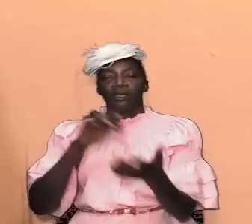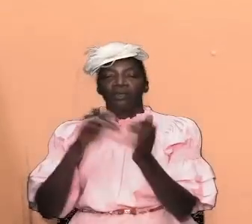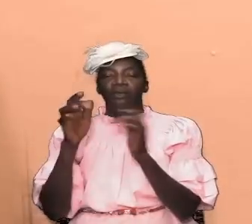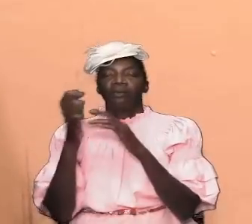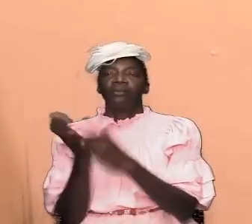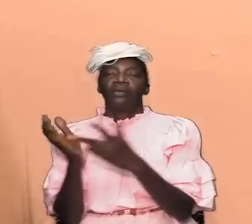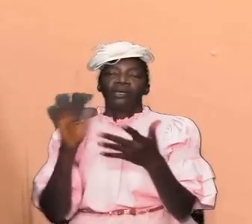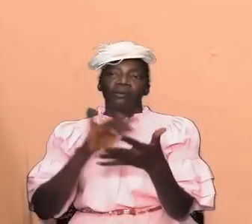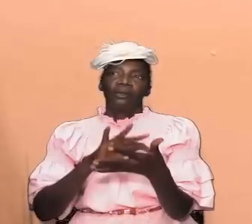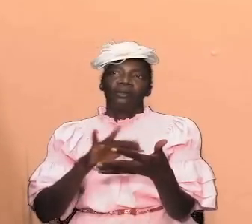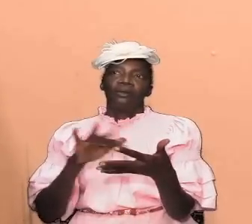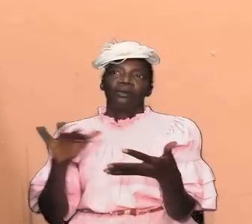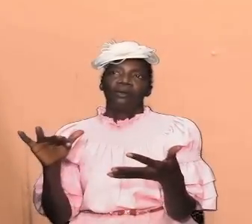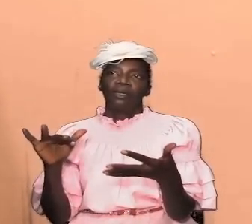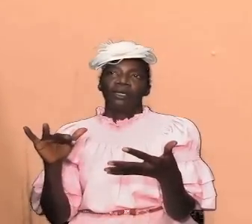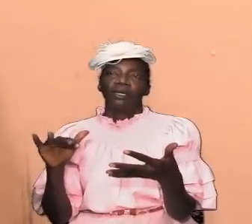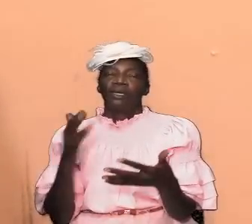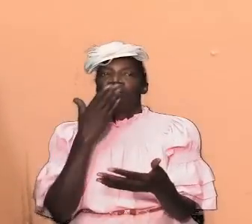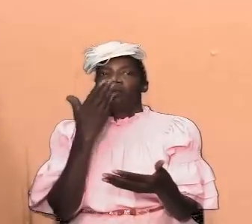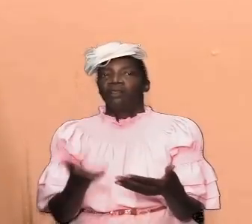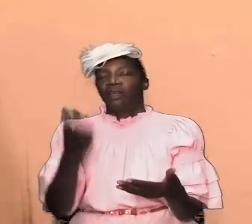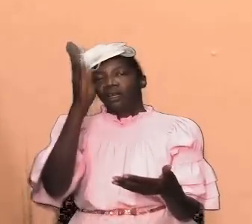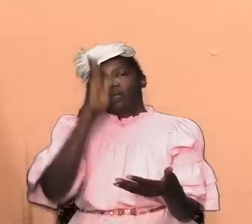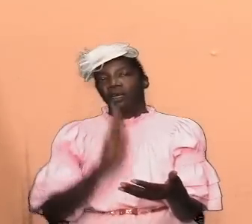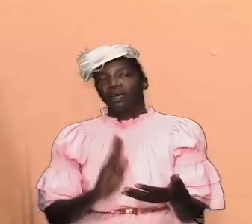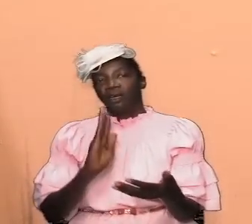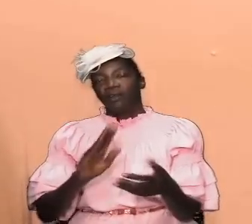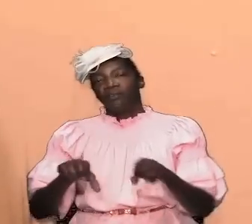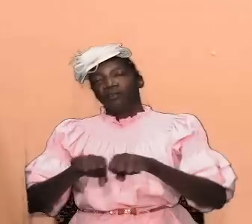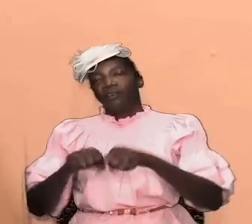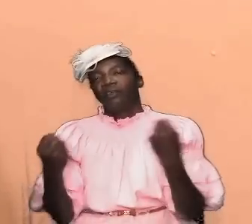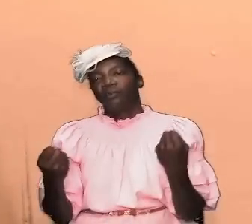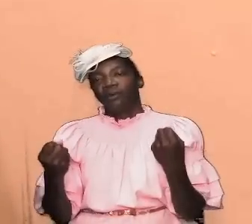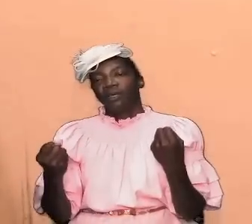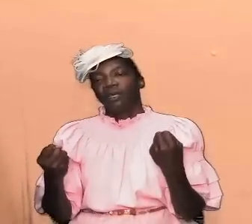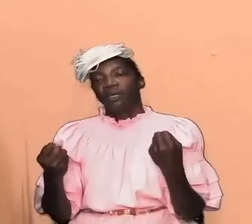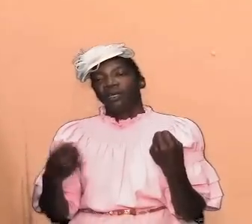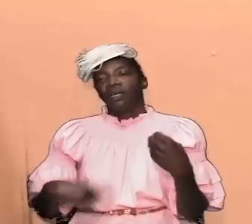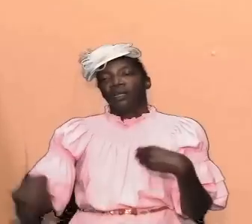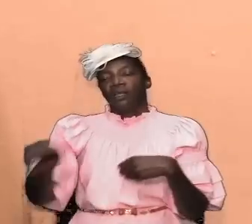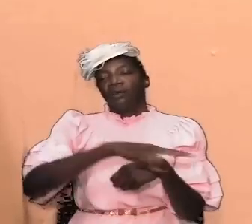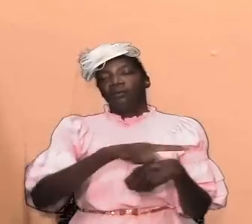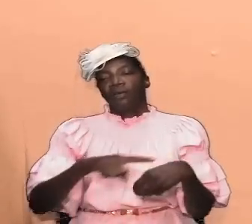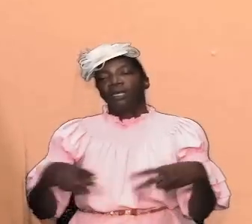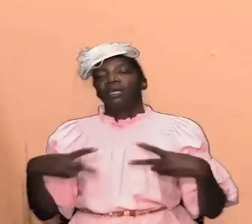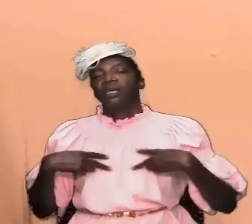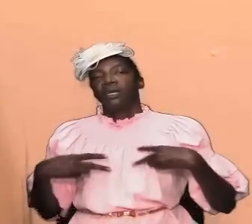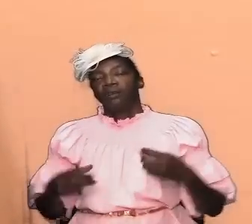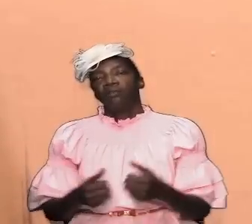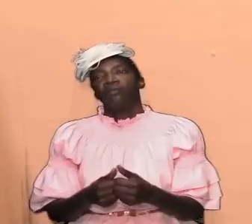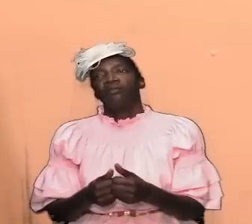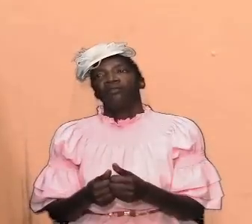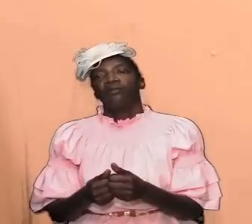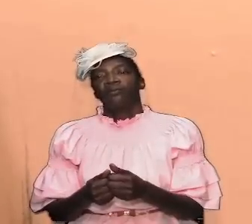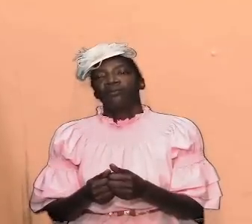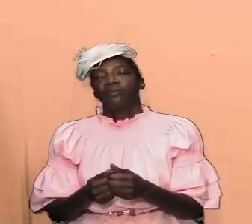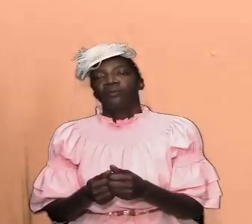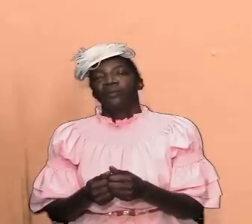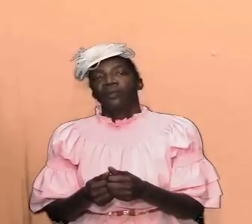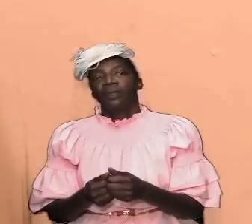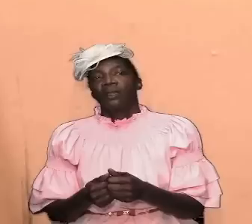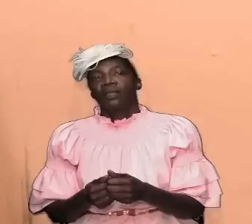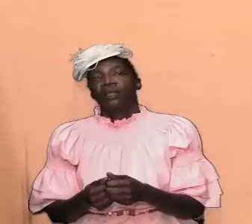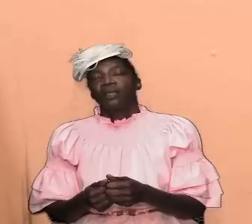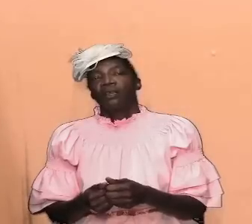we thank God for the break that we recently had the holidays over